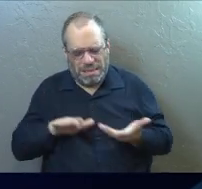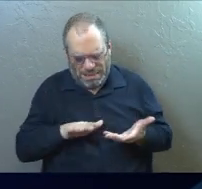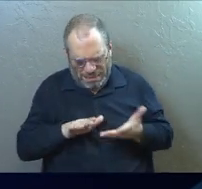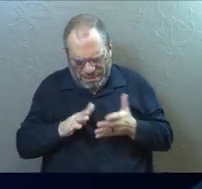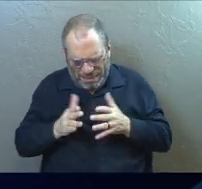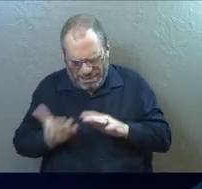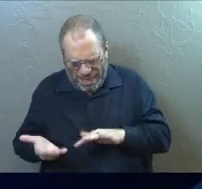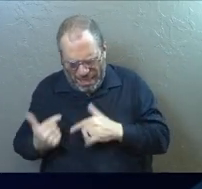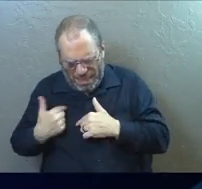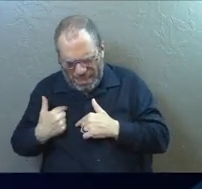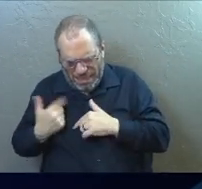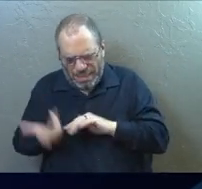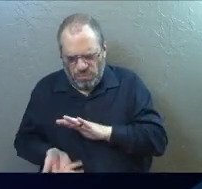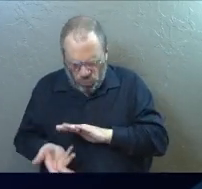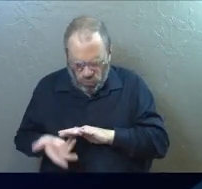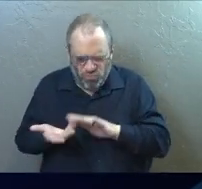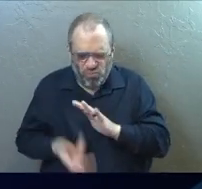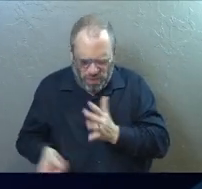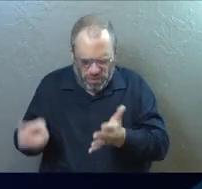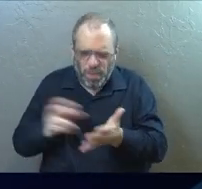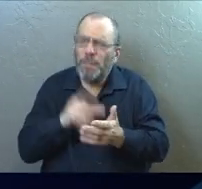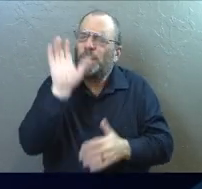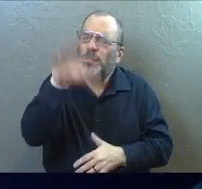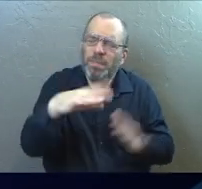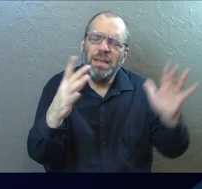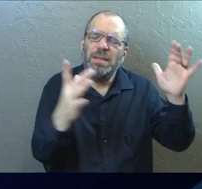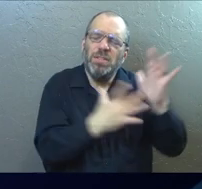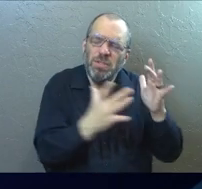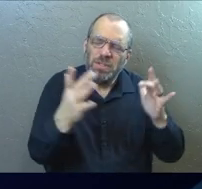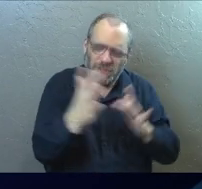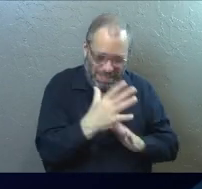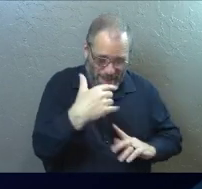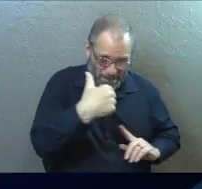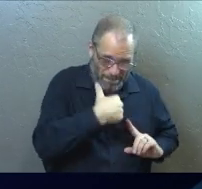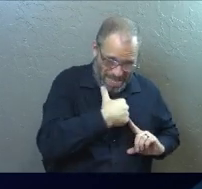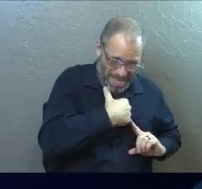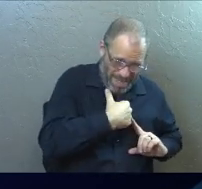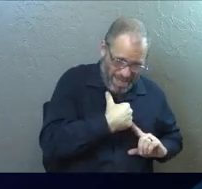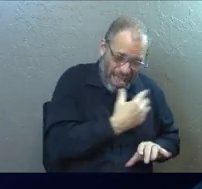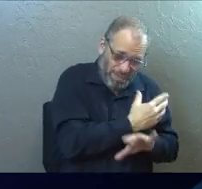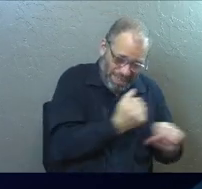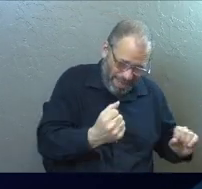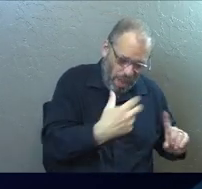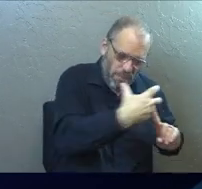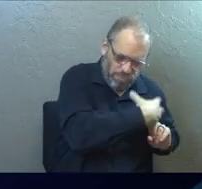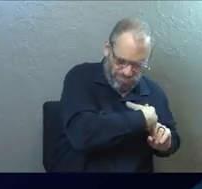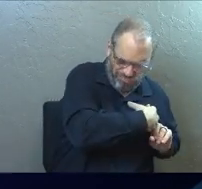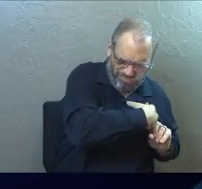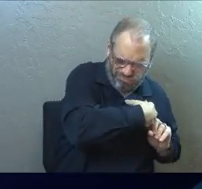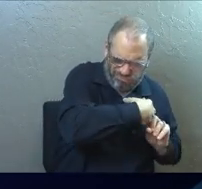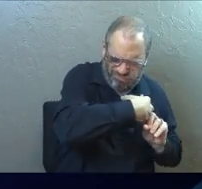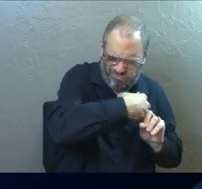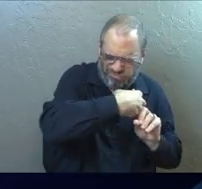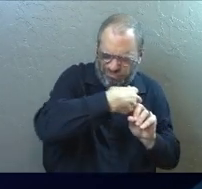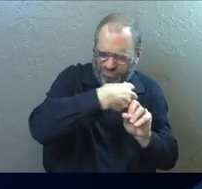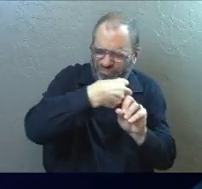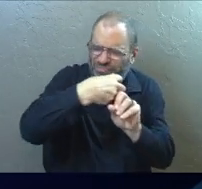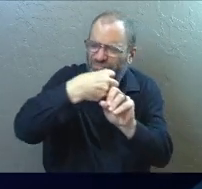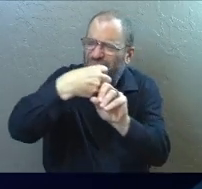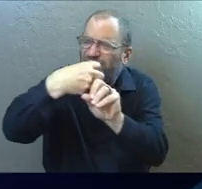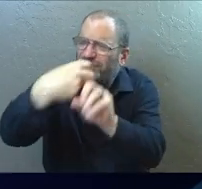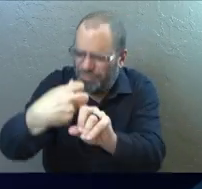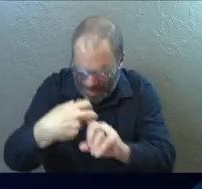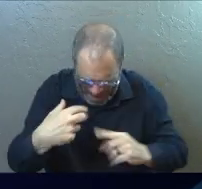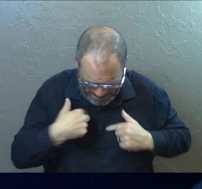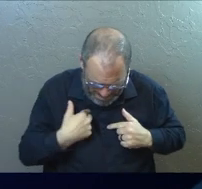and needs your resurrection. So Jesus, would you drag us, drag us back to yourself,